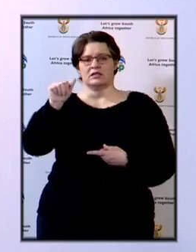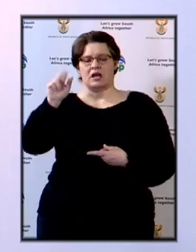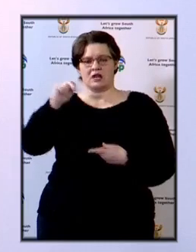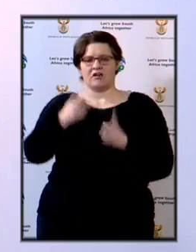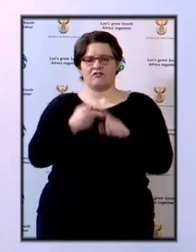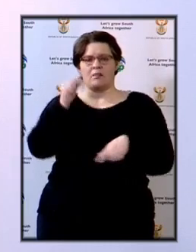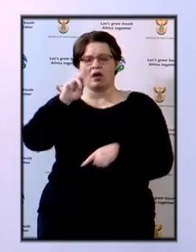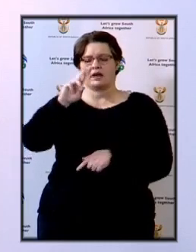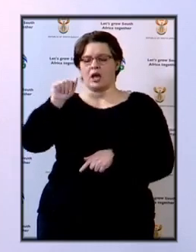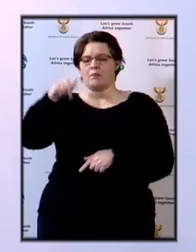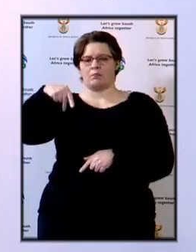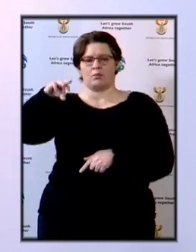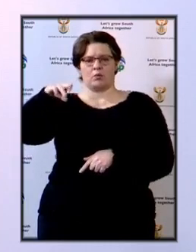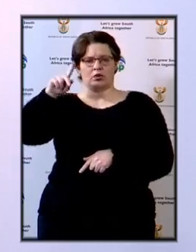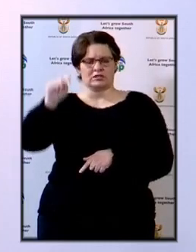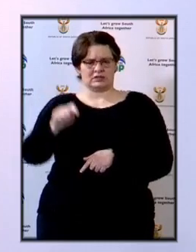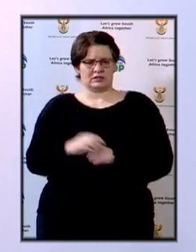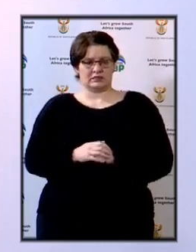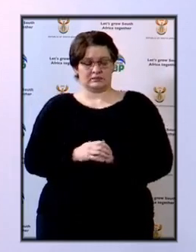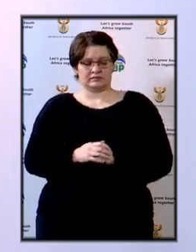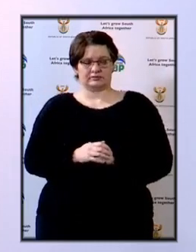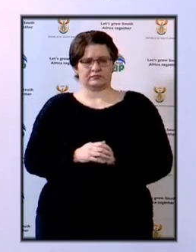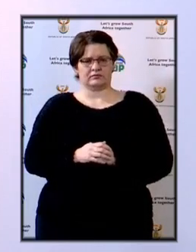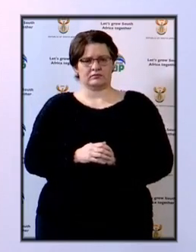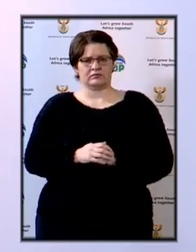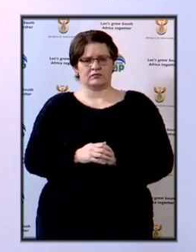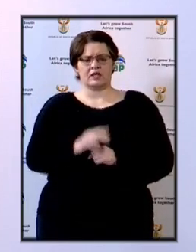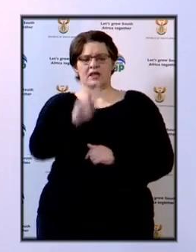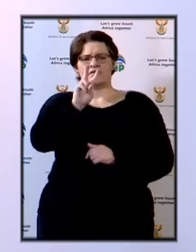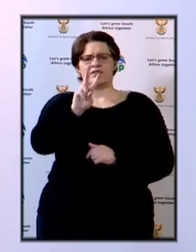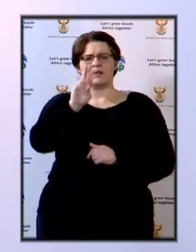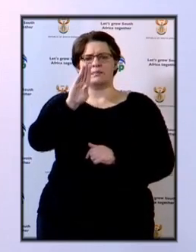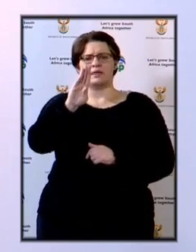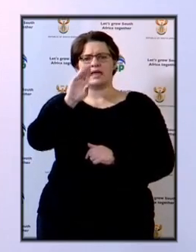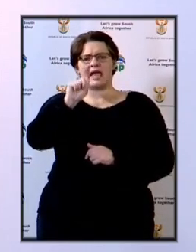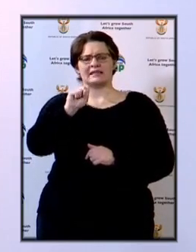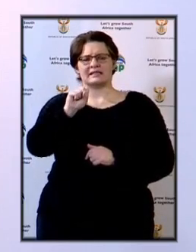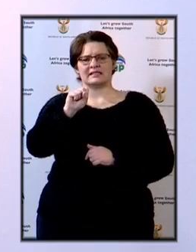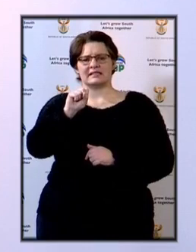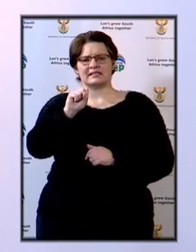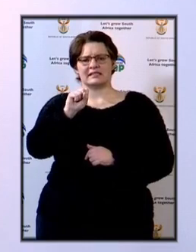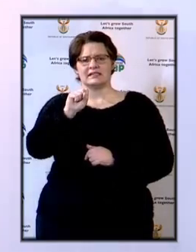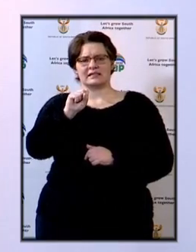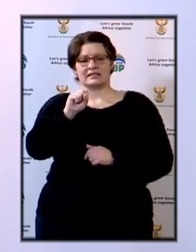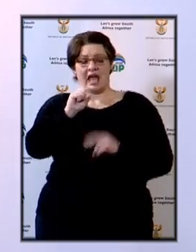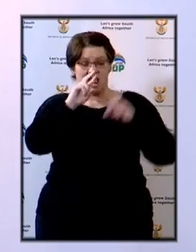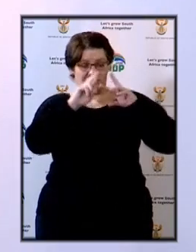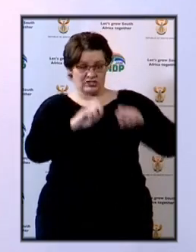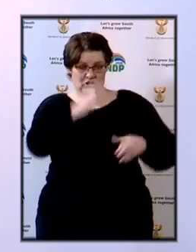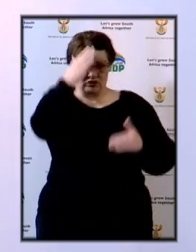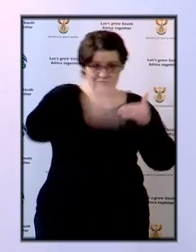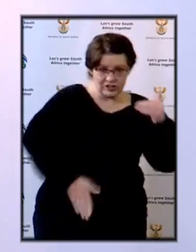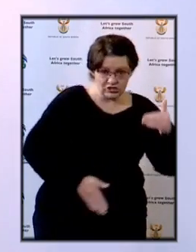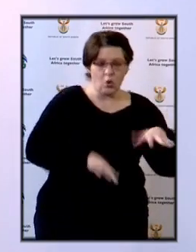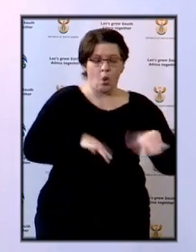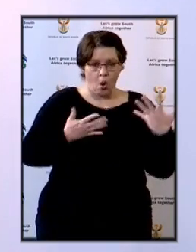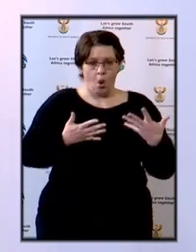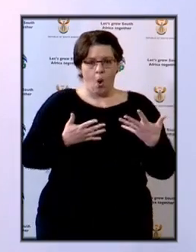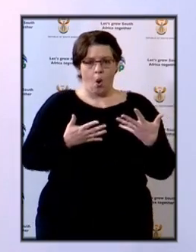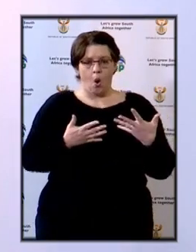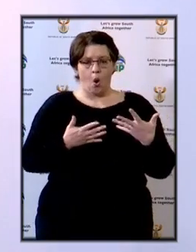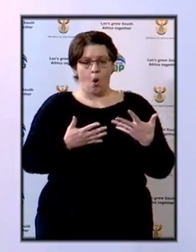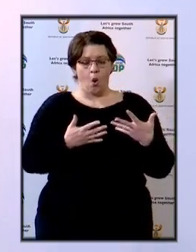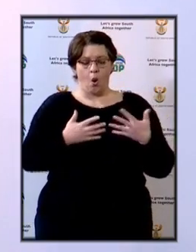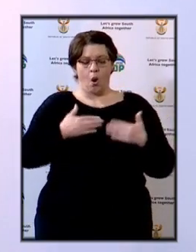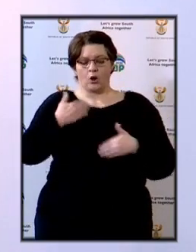Delanque from Rapport. Is their investigation into VBS scandal complete or is it still